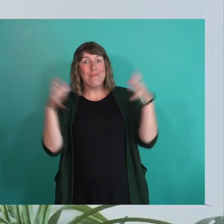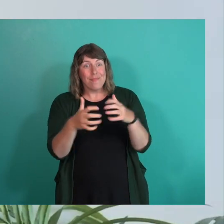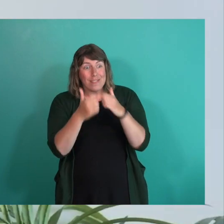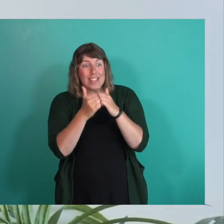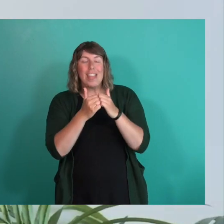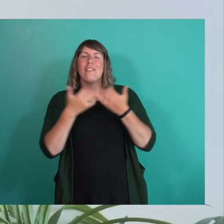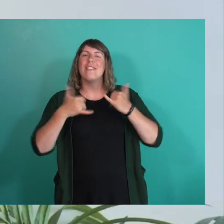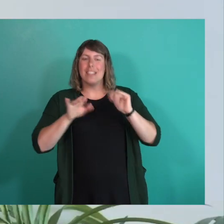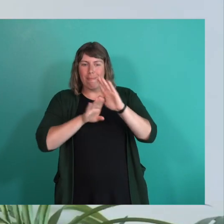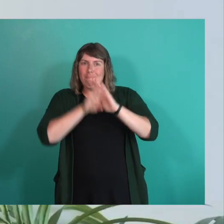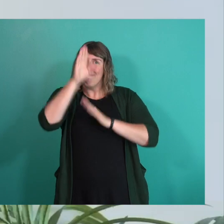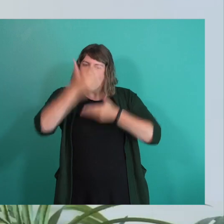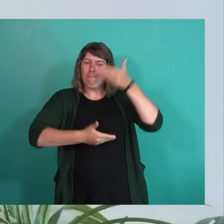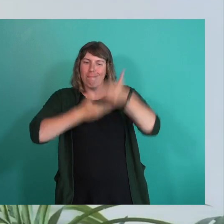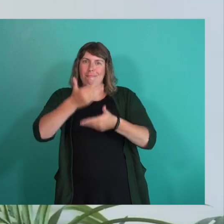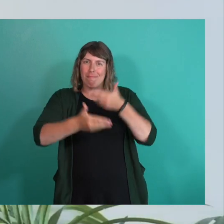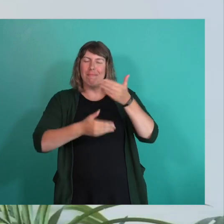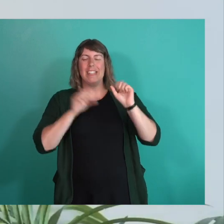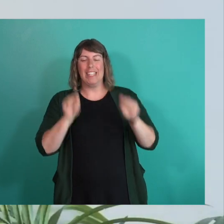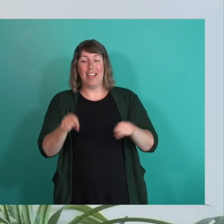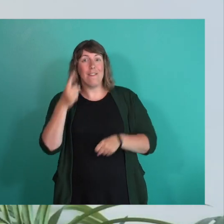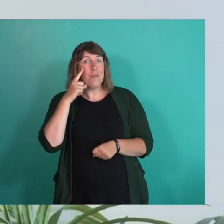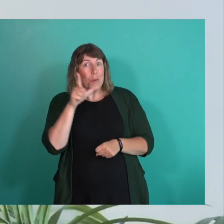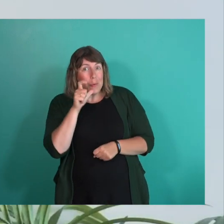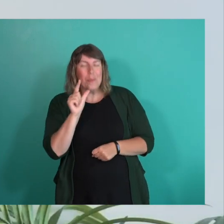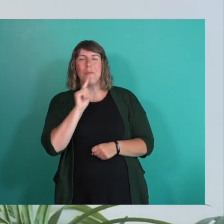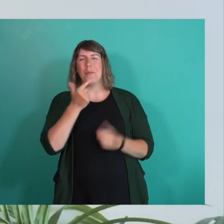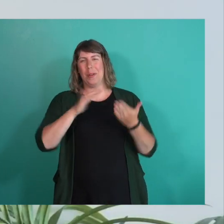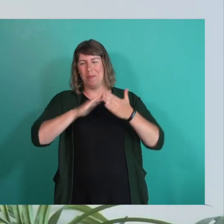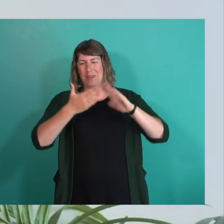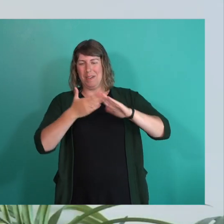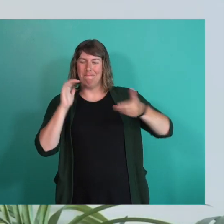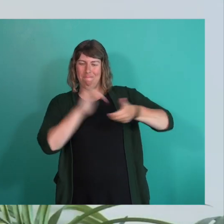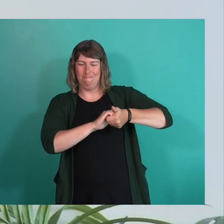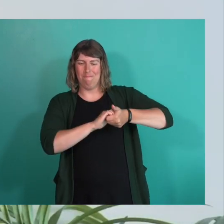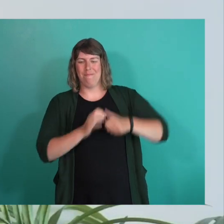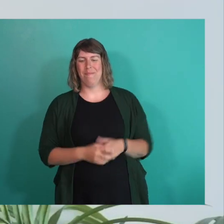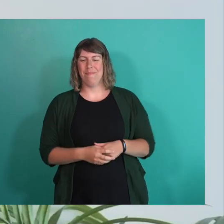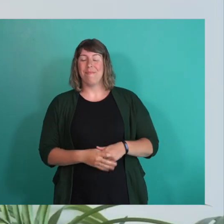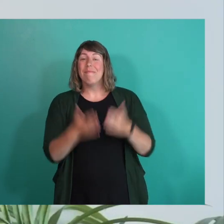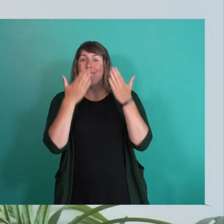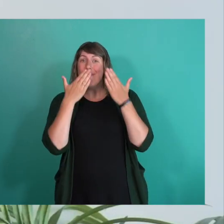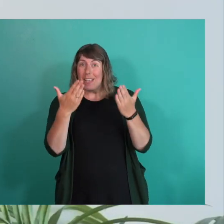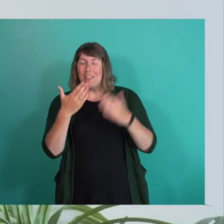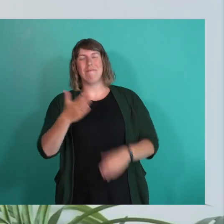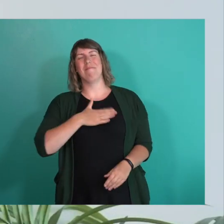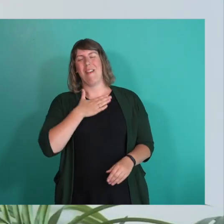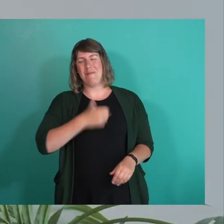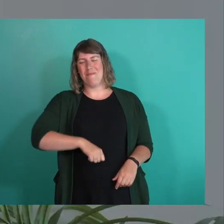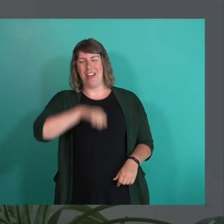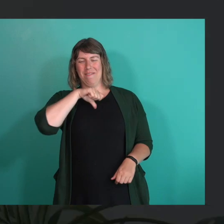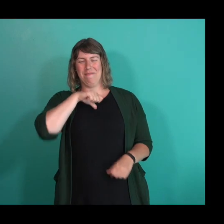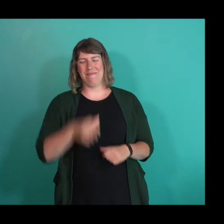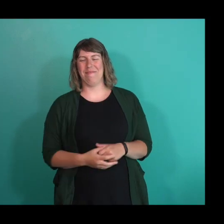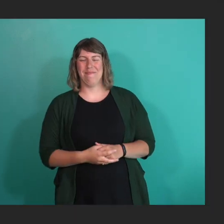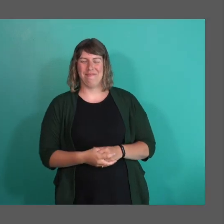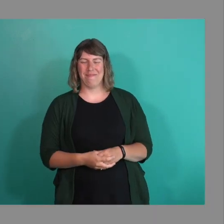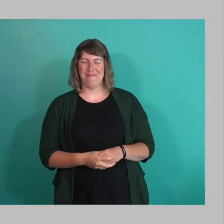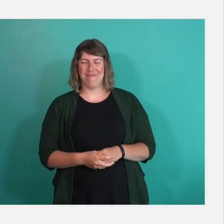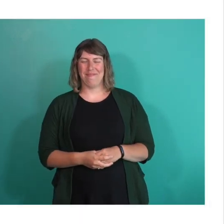creating progress with the 2SLGBTQ+, community. Thank you and happy Pride.